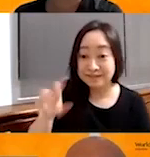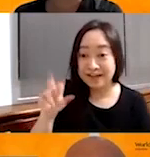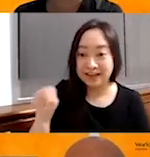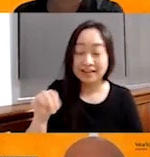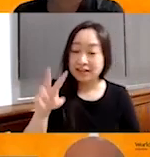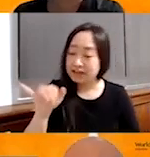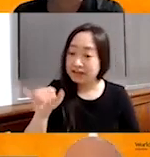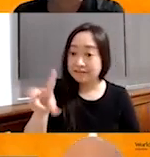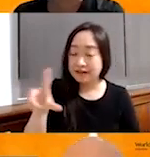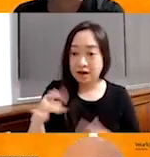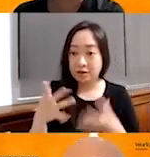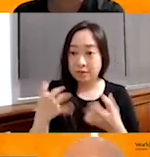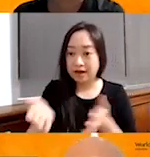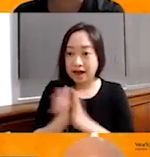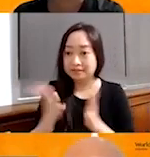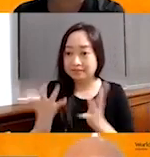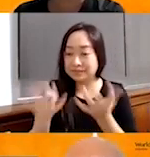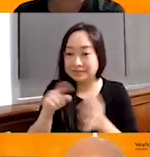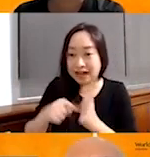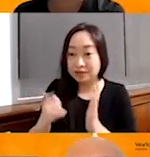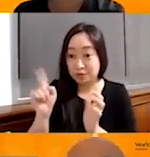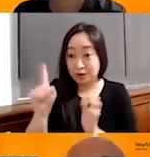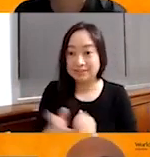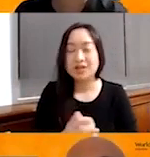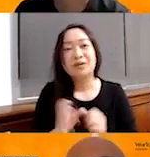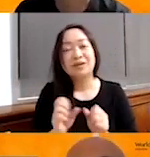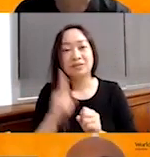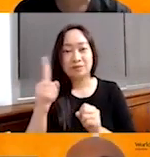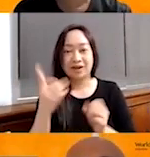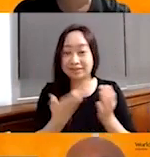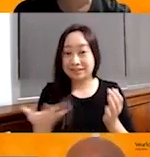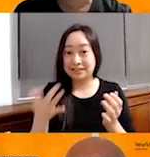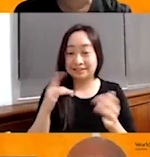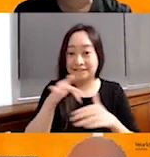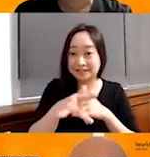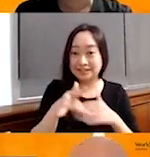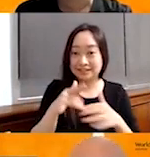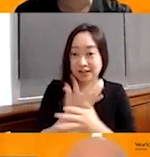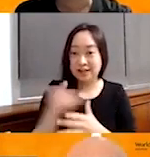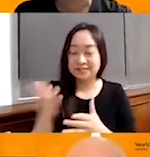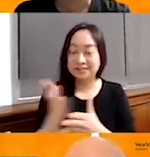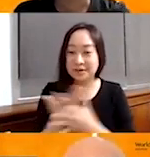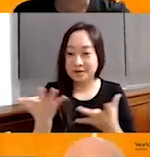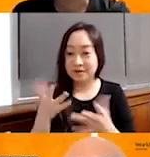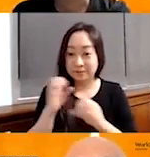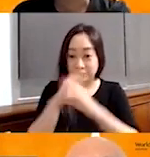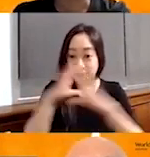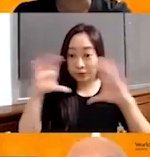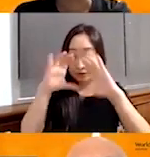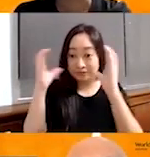maybe asking a question, right? So one of the things in our earlier sharing where you shared is that World Vision